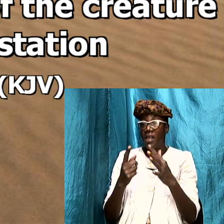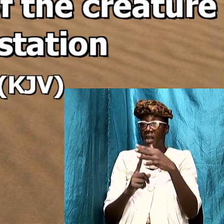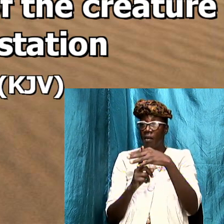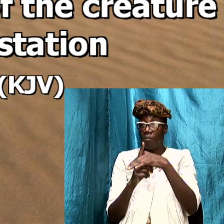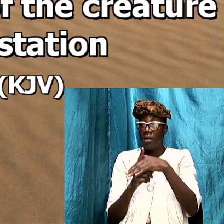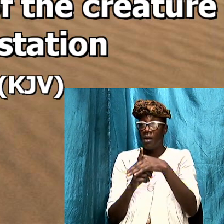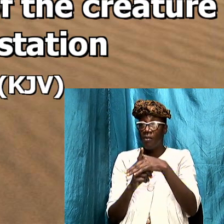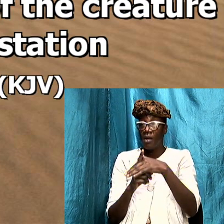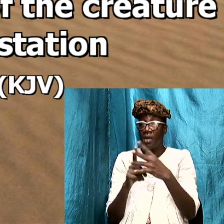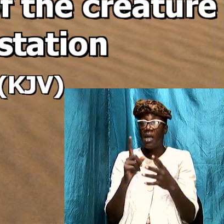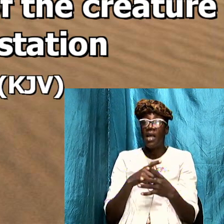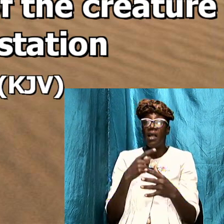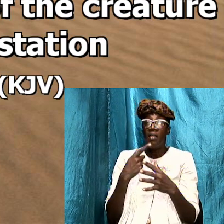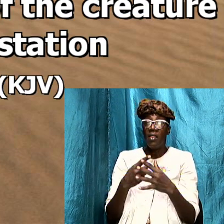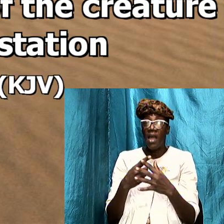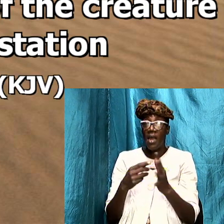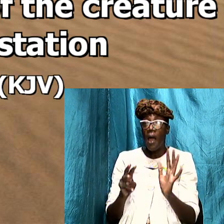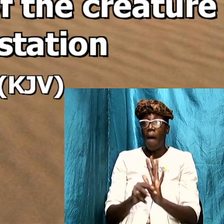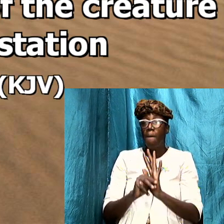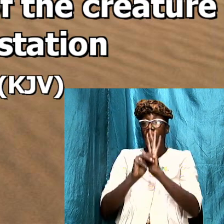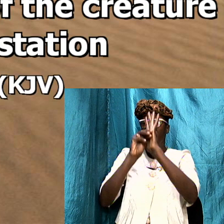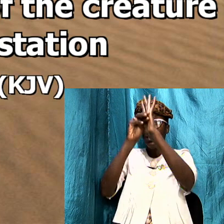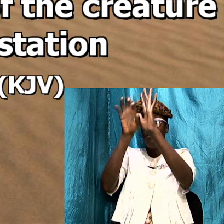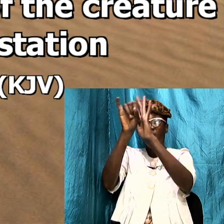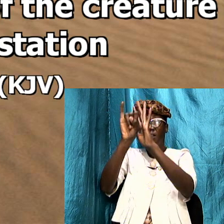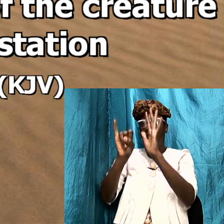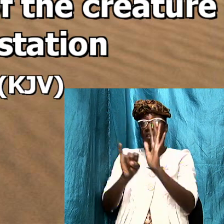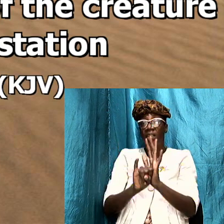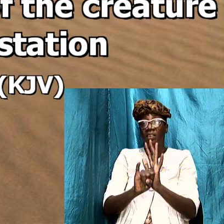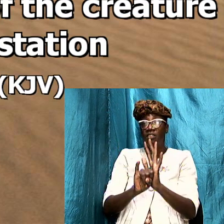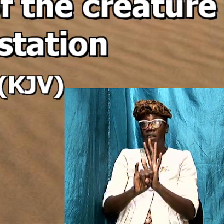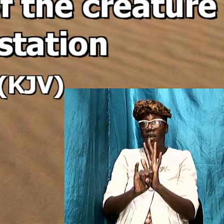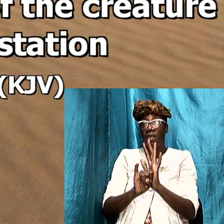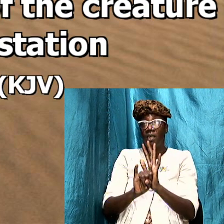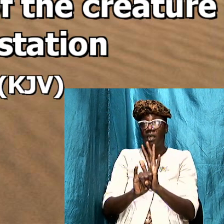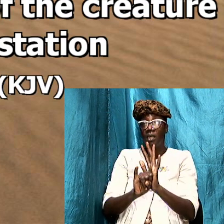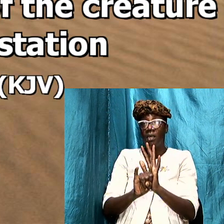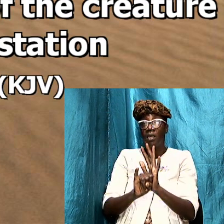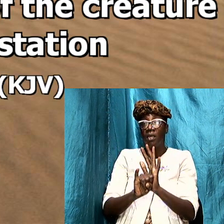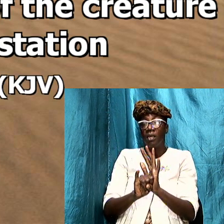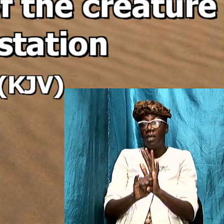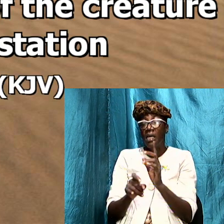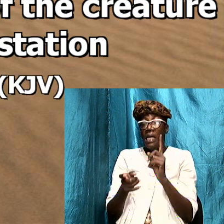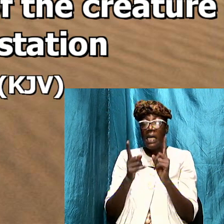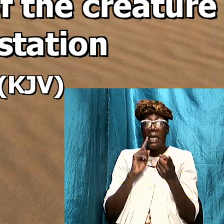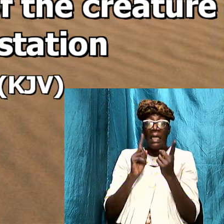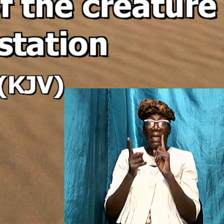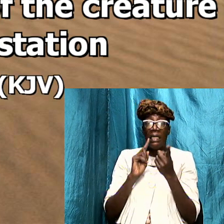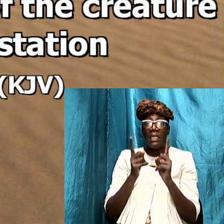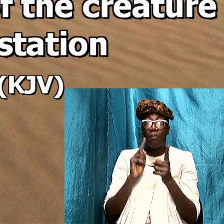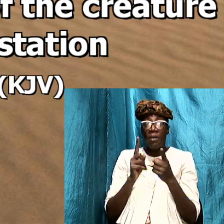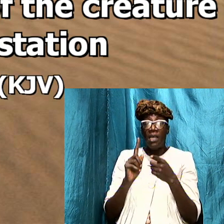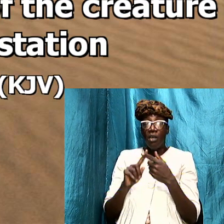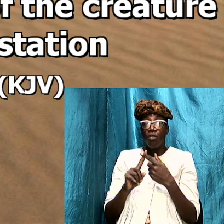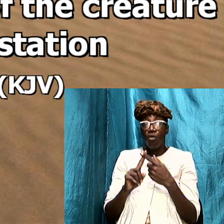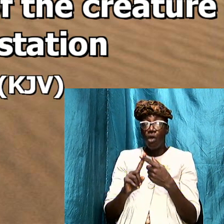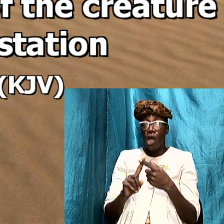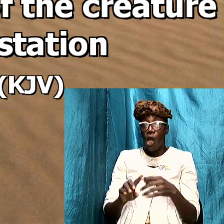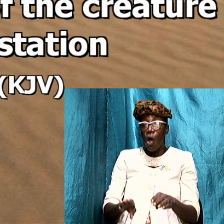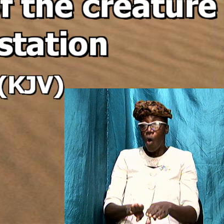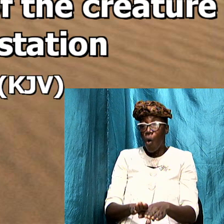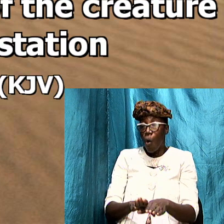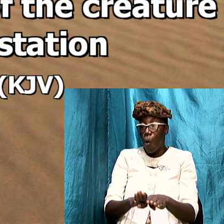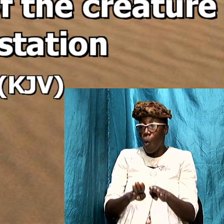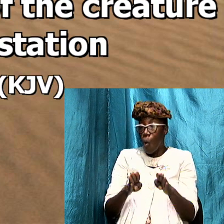then it is a manifestation it therefore speak to the unveiling or